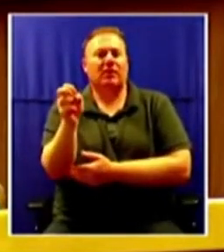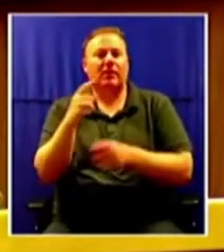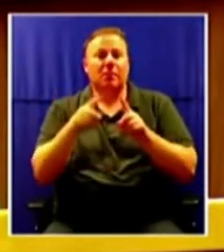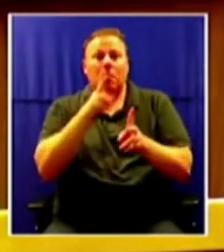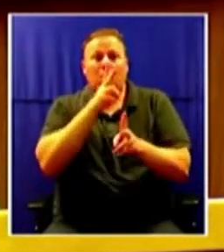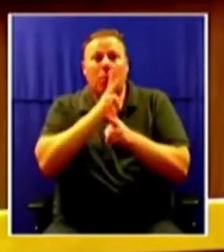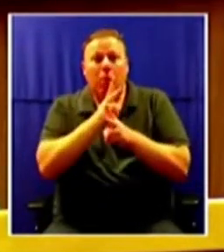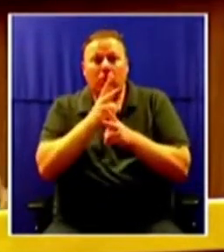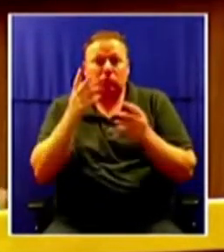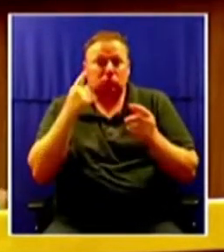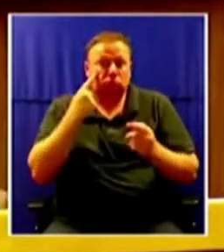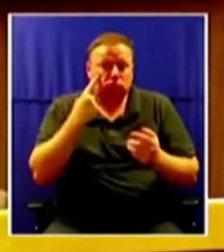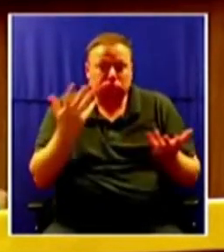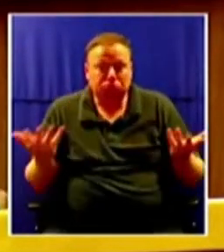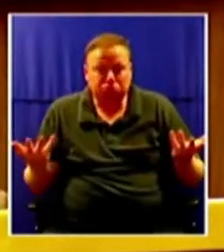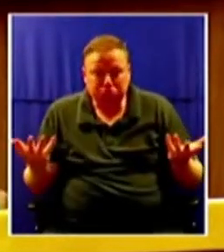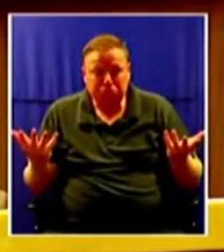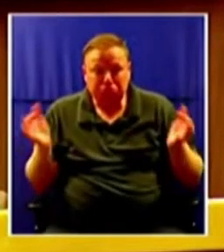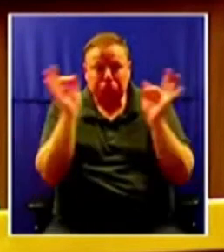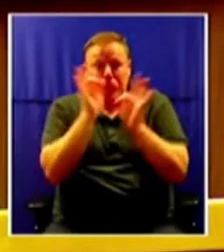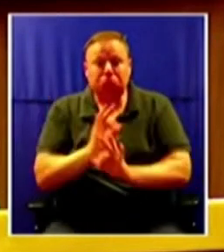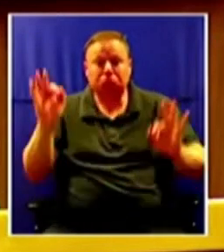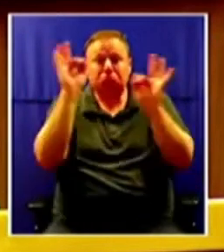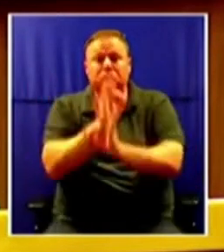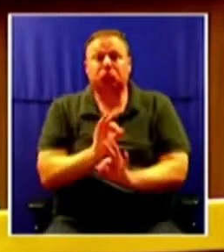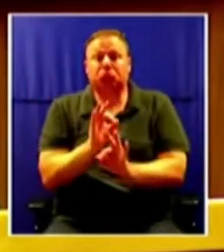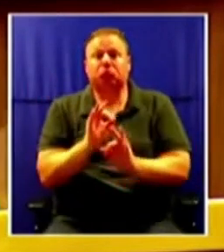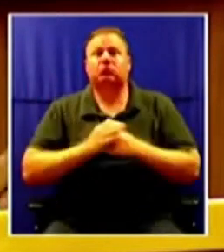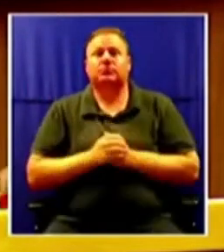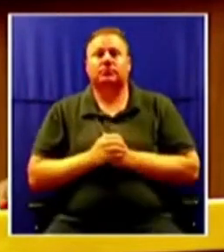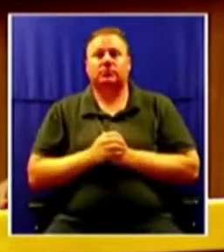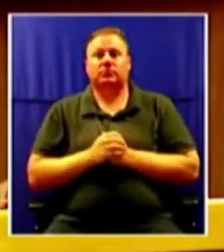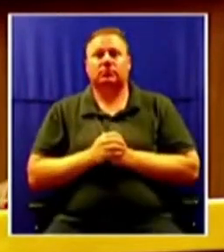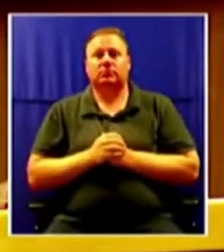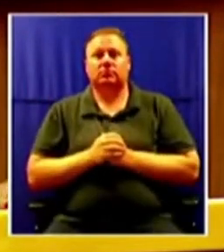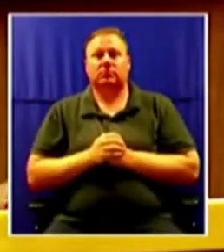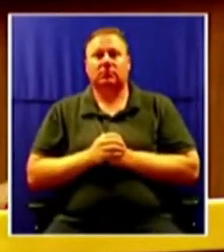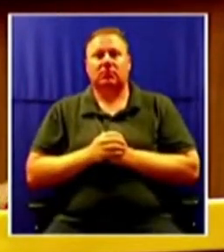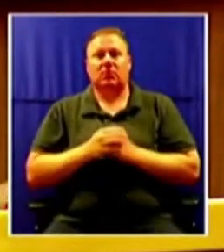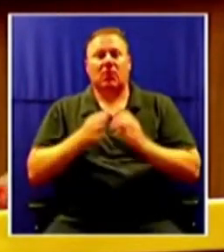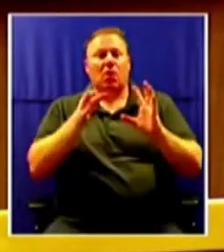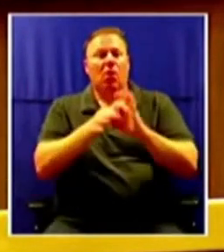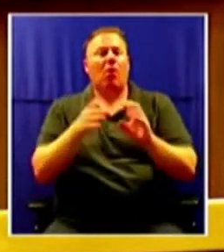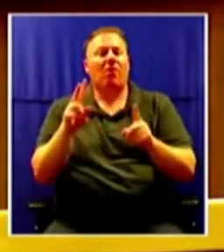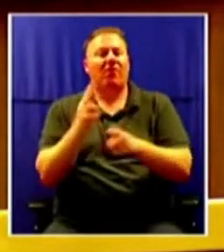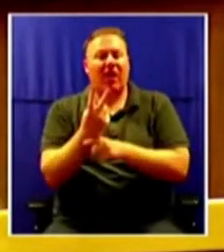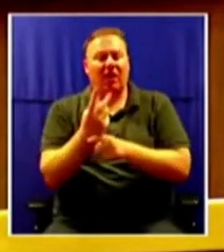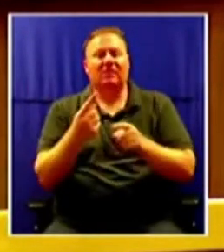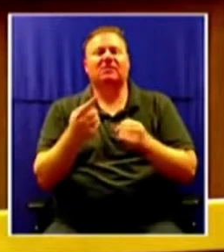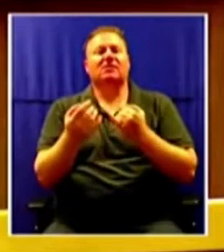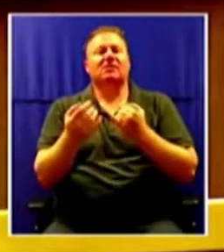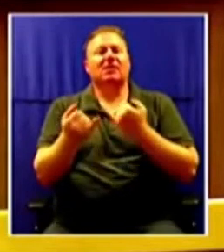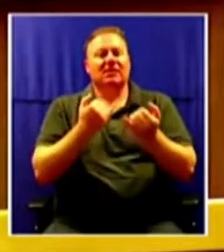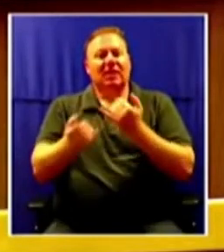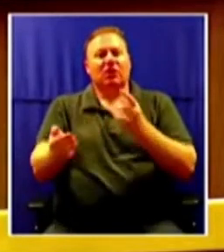Today, there is no council currently in operation. Even though Domestic Violence and Sexual Offenses Act is meant to